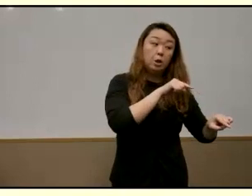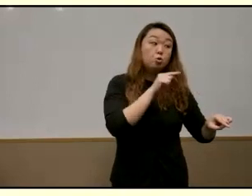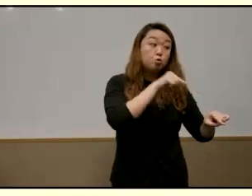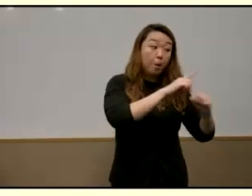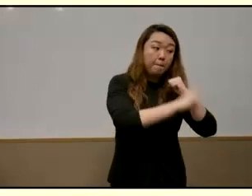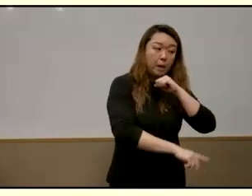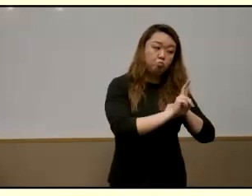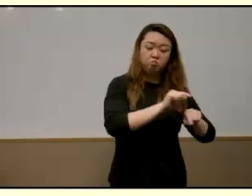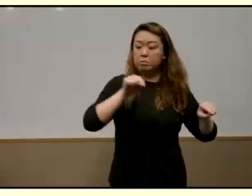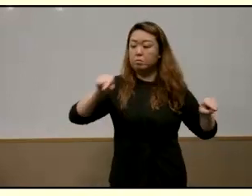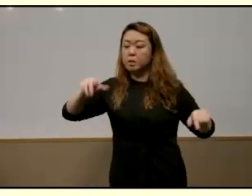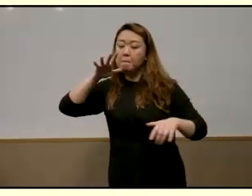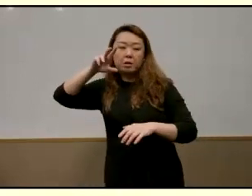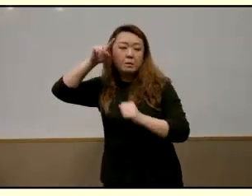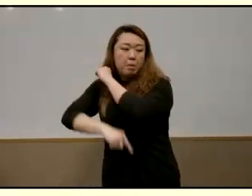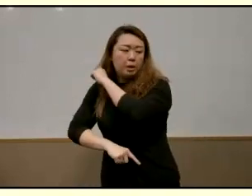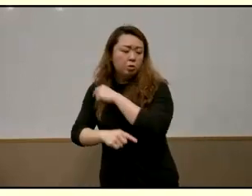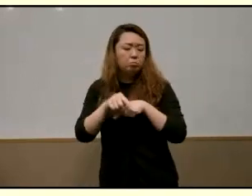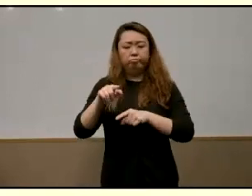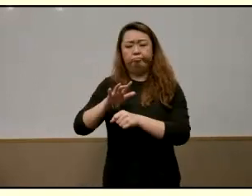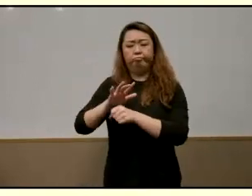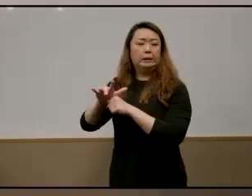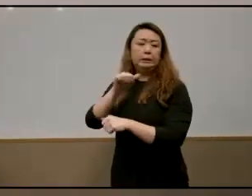already has lots of suffer already why are all giving us sufferings